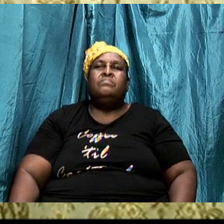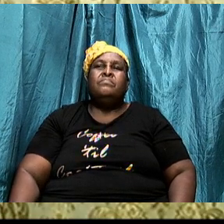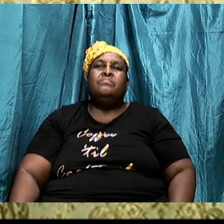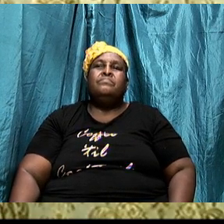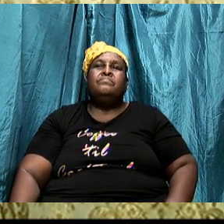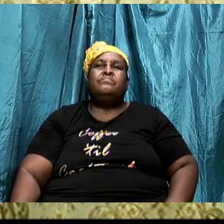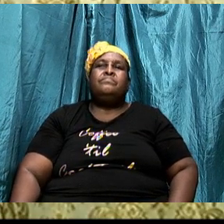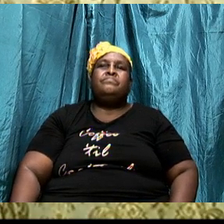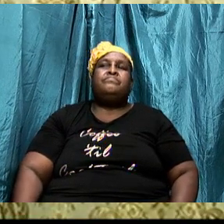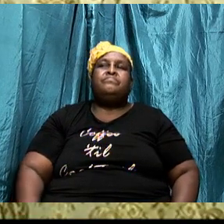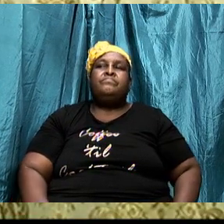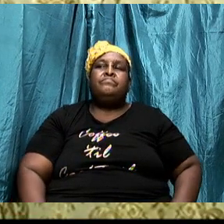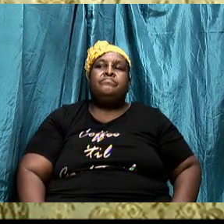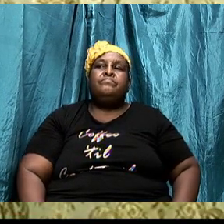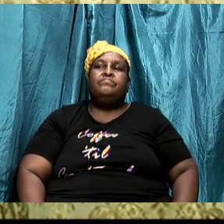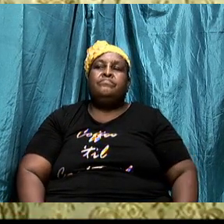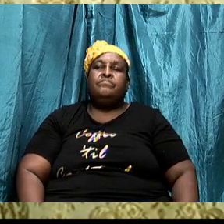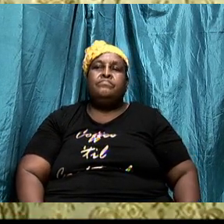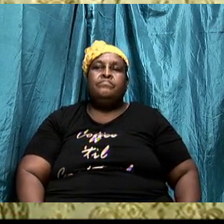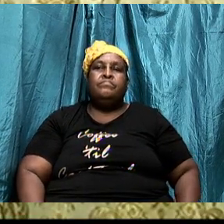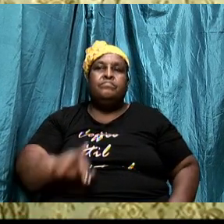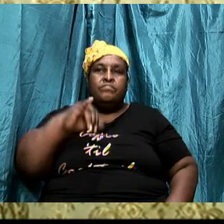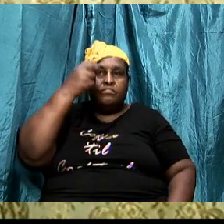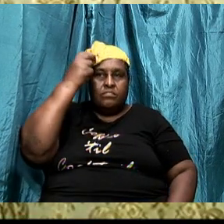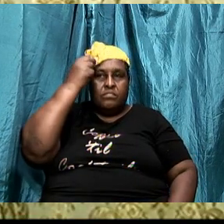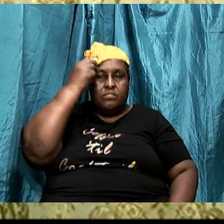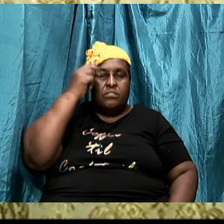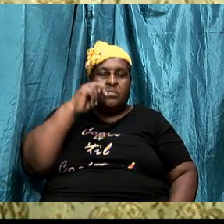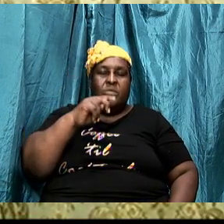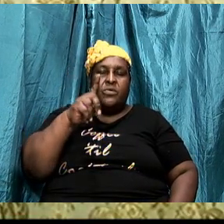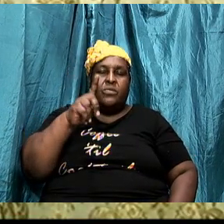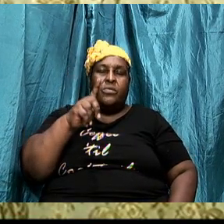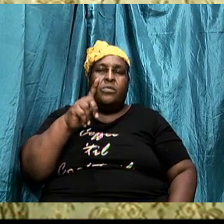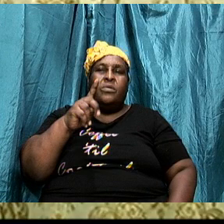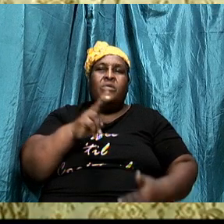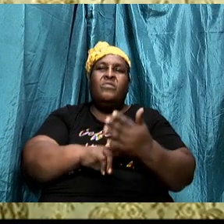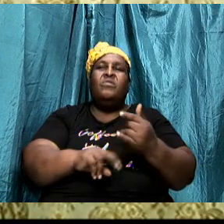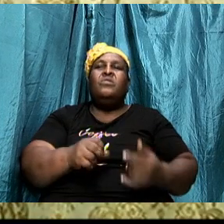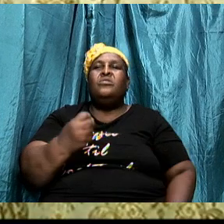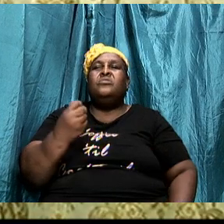scripture Saint John 1 12 and 13